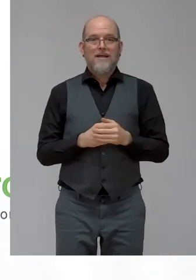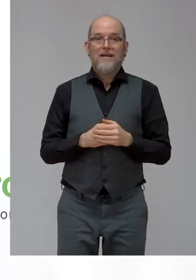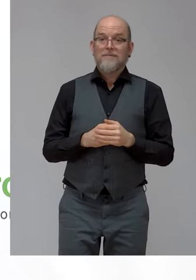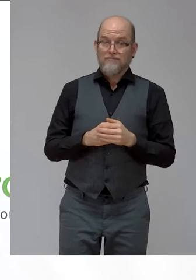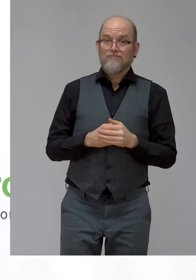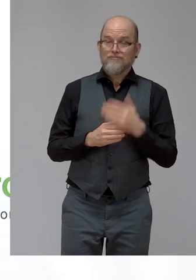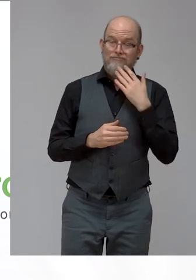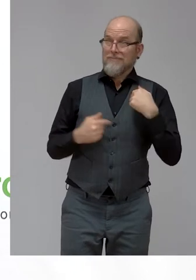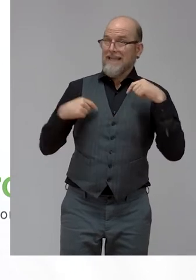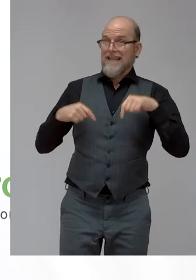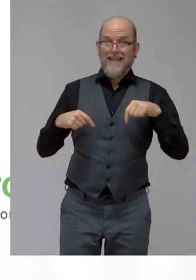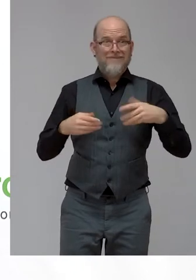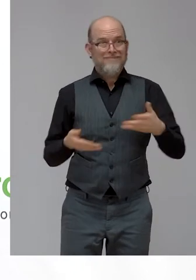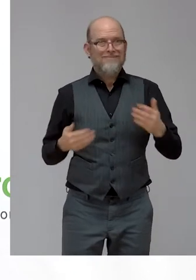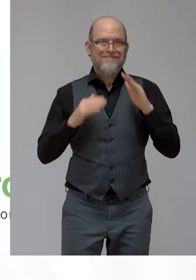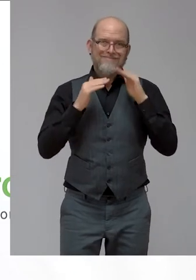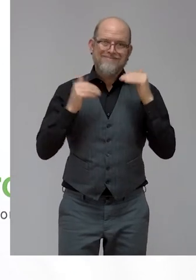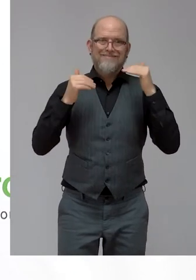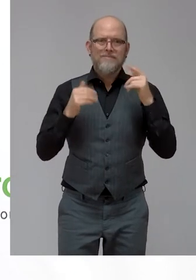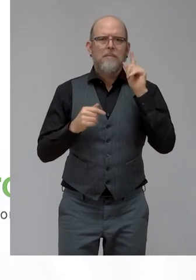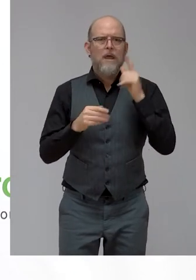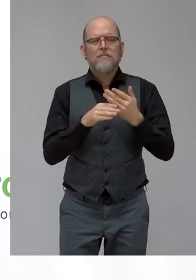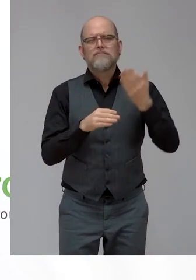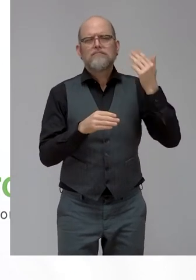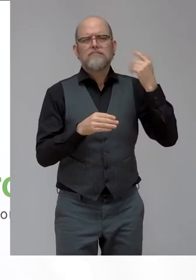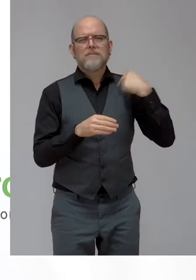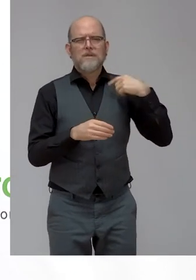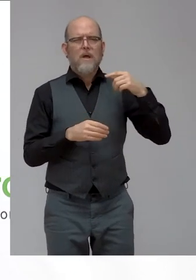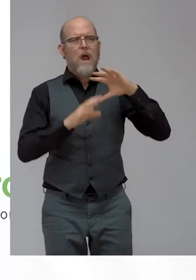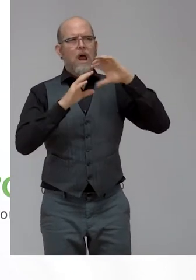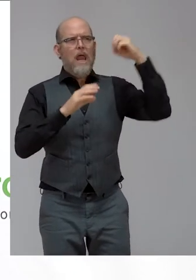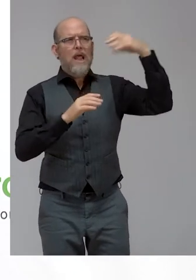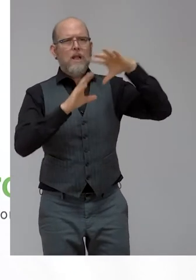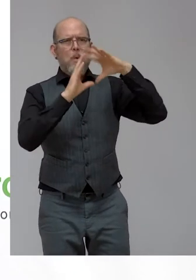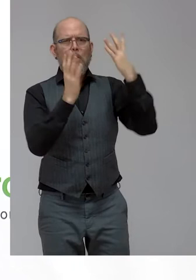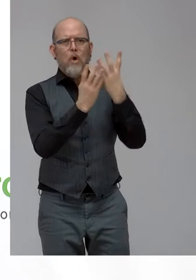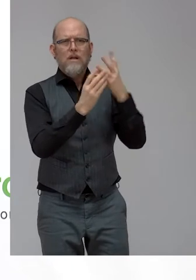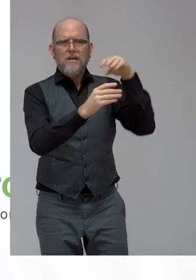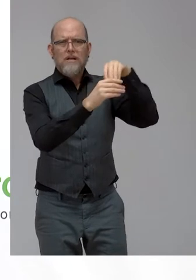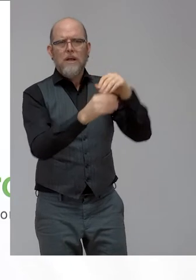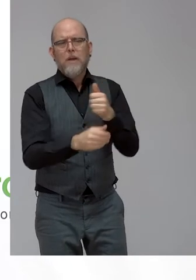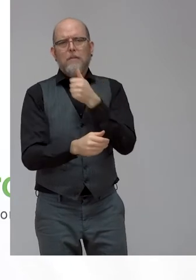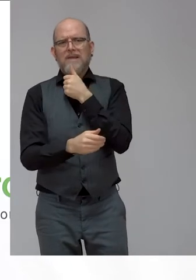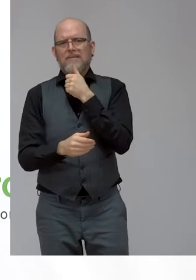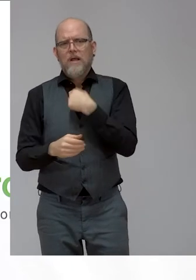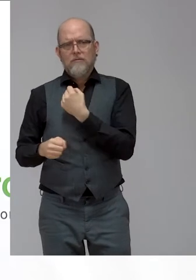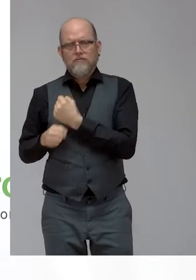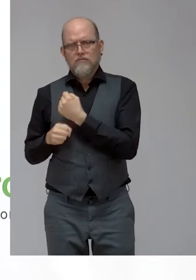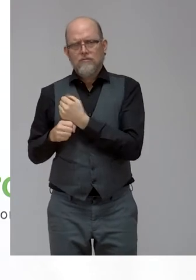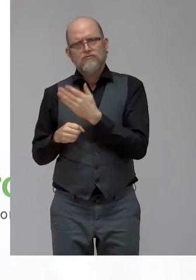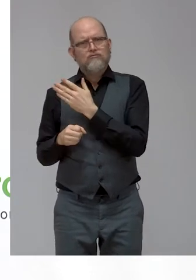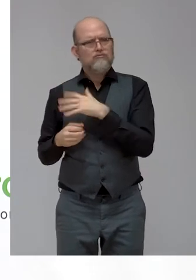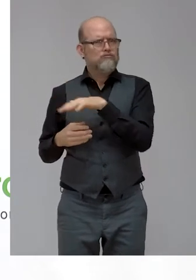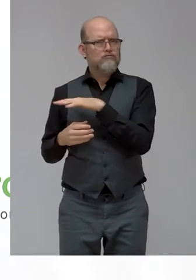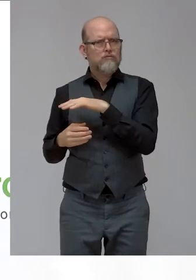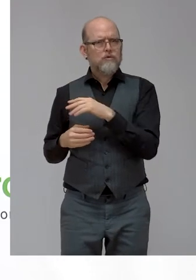So I've been, prior to Light for the World, I was working in the private sector. And in 2015, I